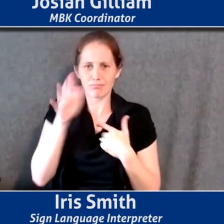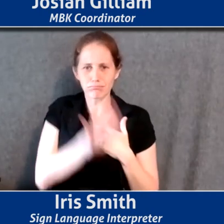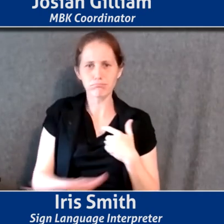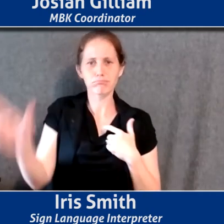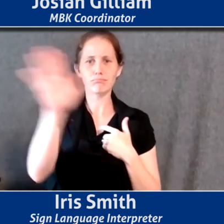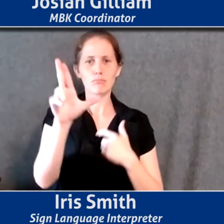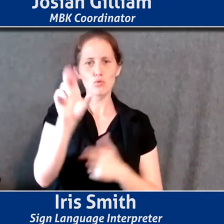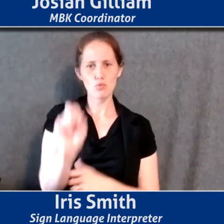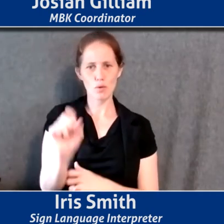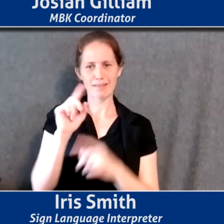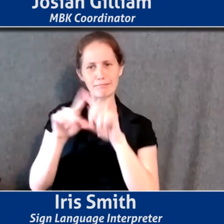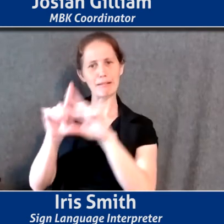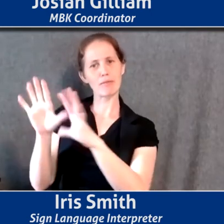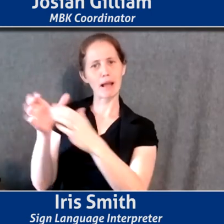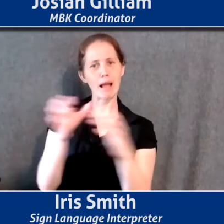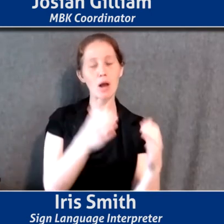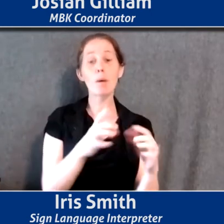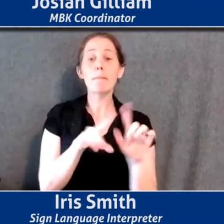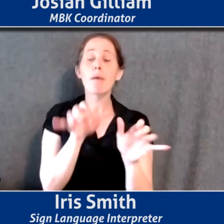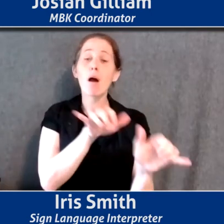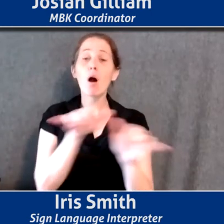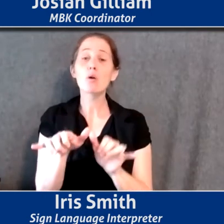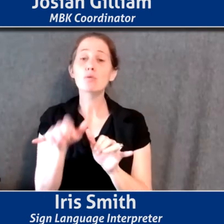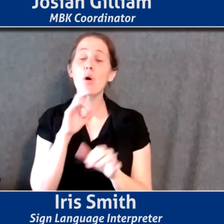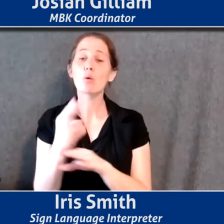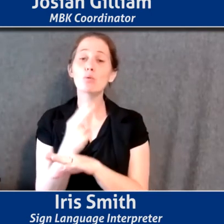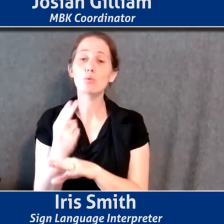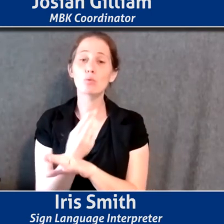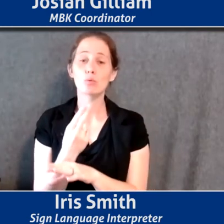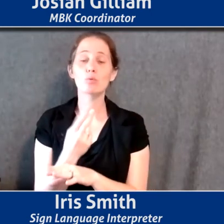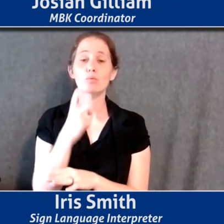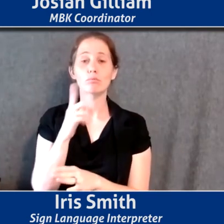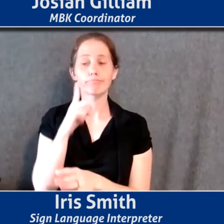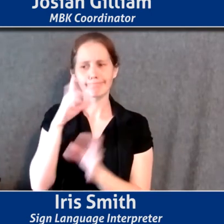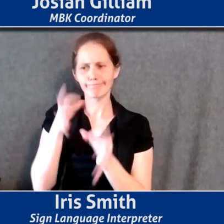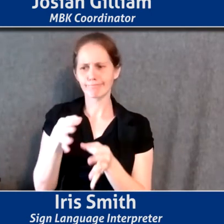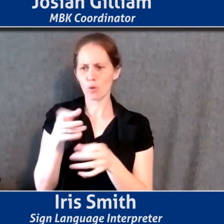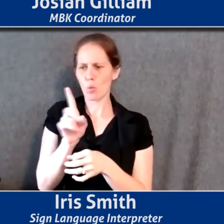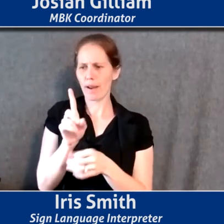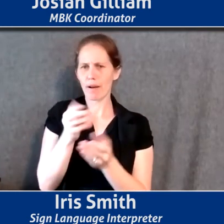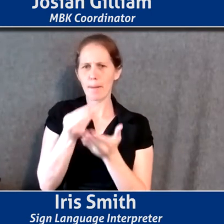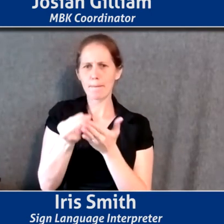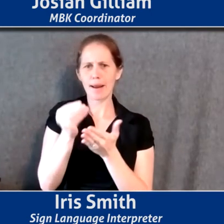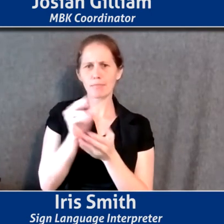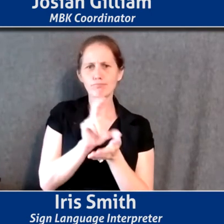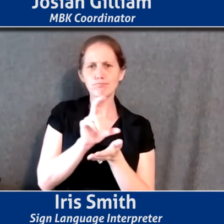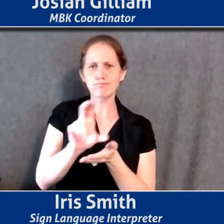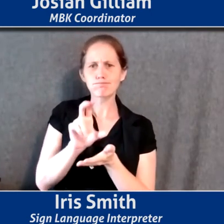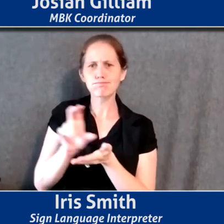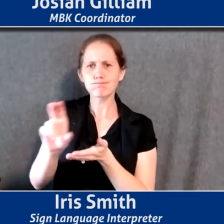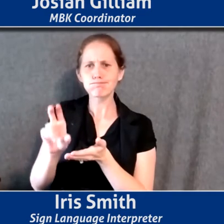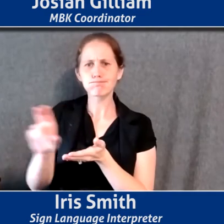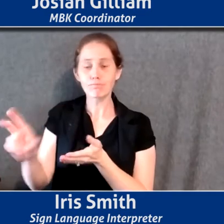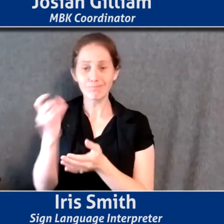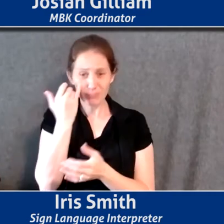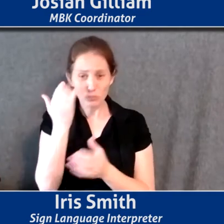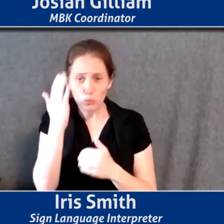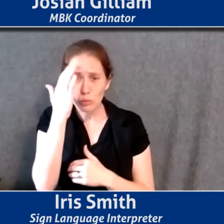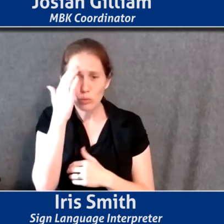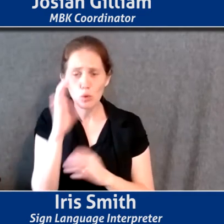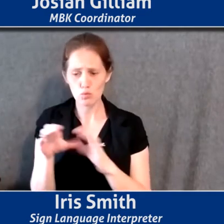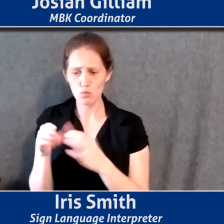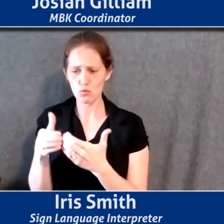um, different categories, but it's also used to, um, to decide where funding goes. So if we know that there are groups